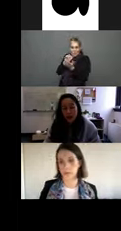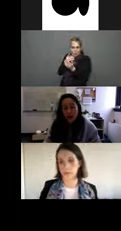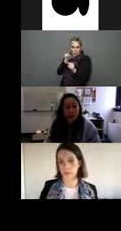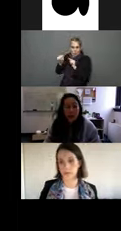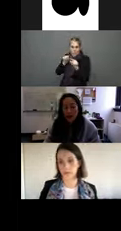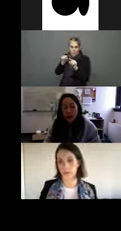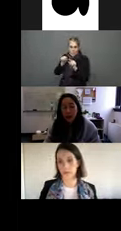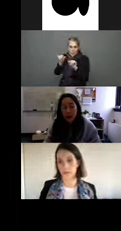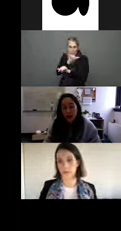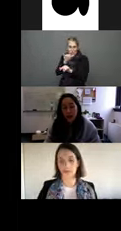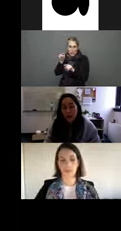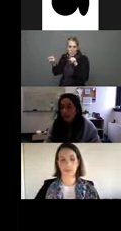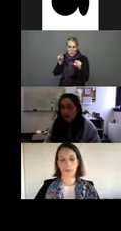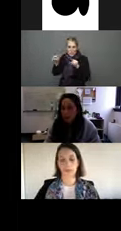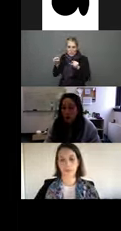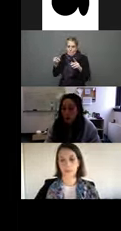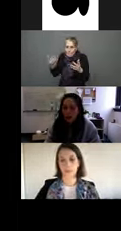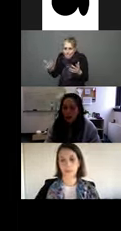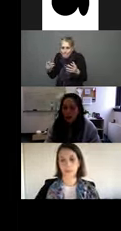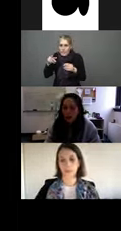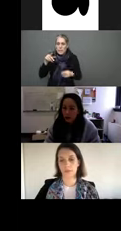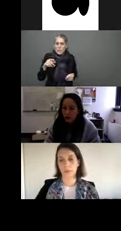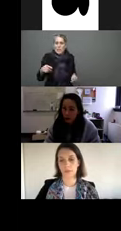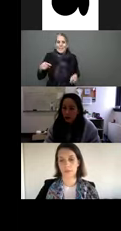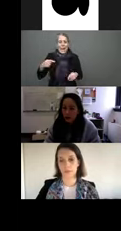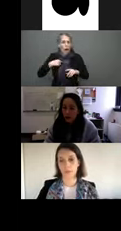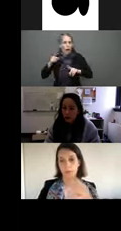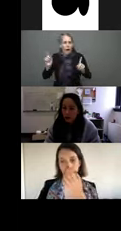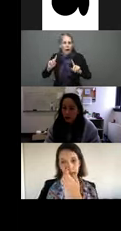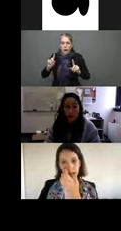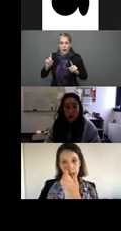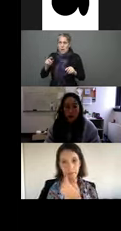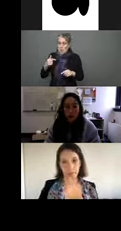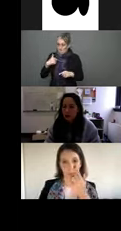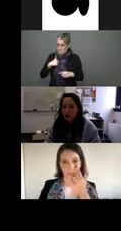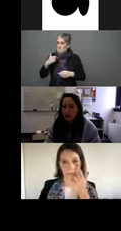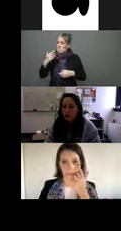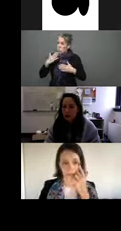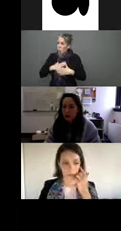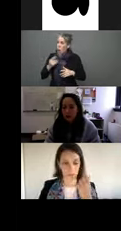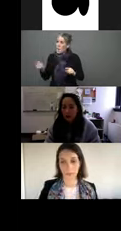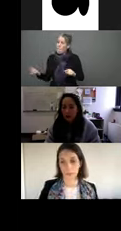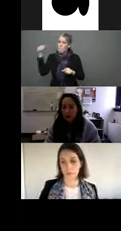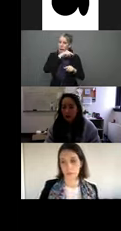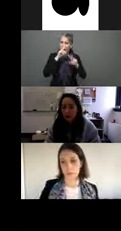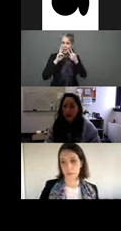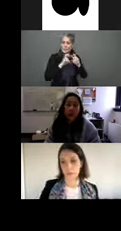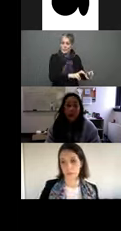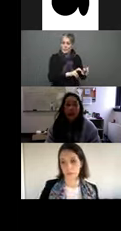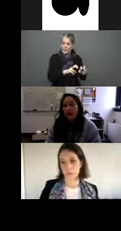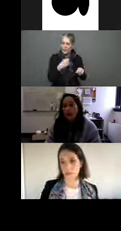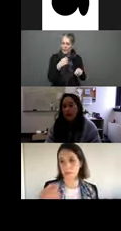we haven't thought about going back to that at all at this, but I'll definitely make a note of that because